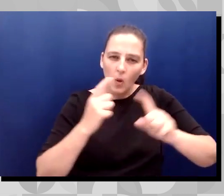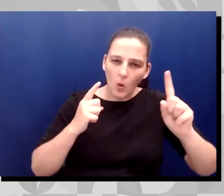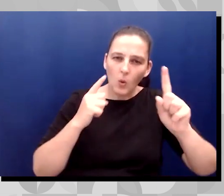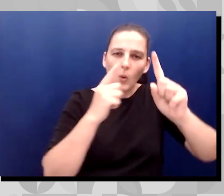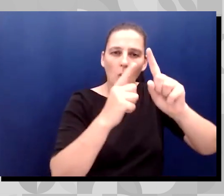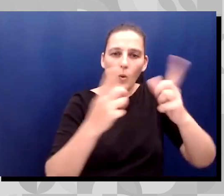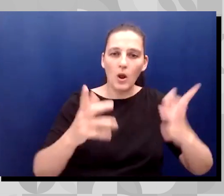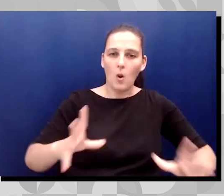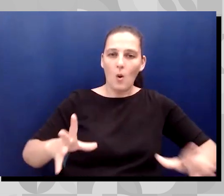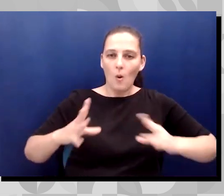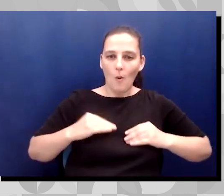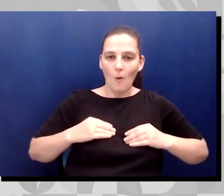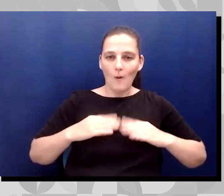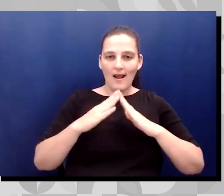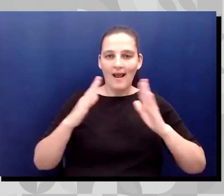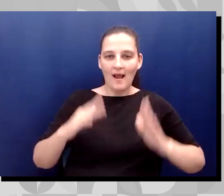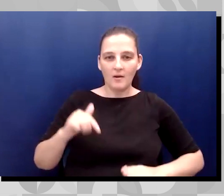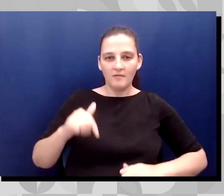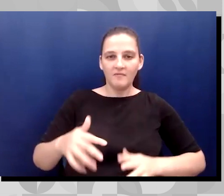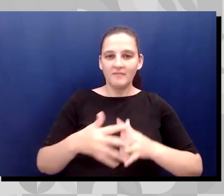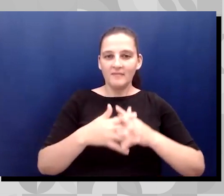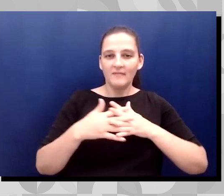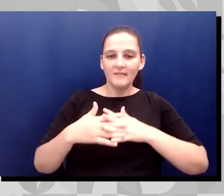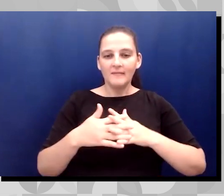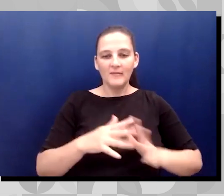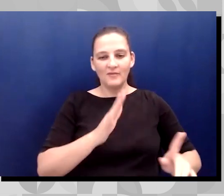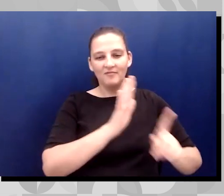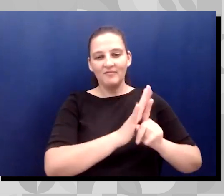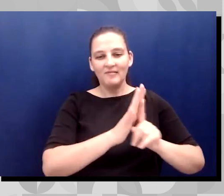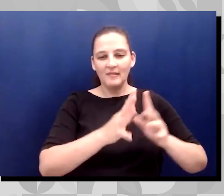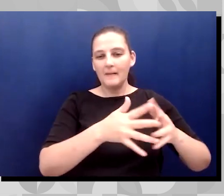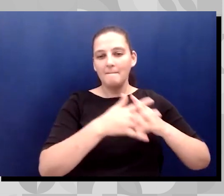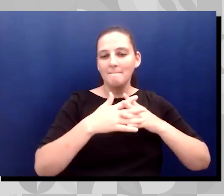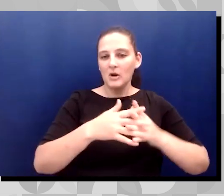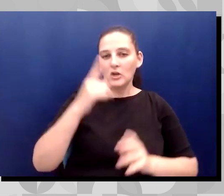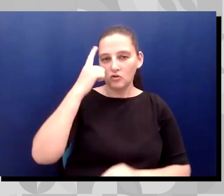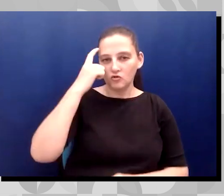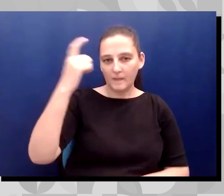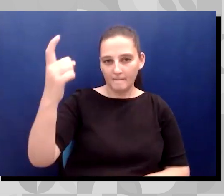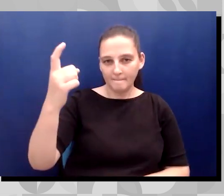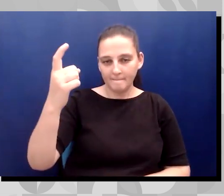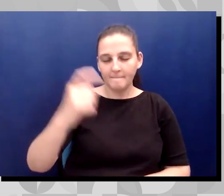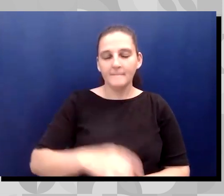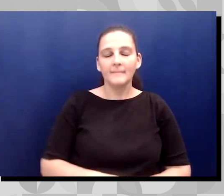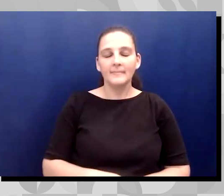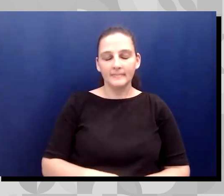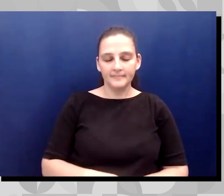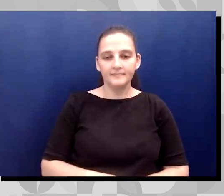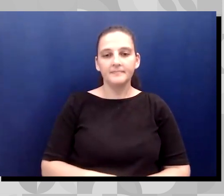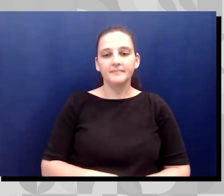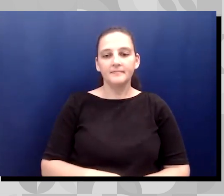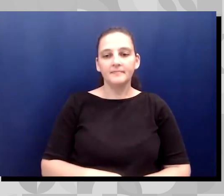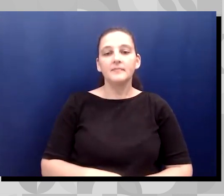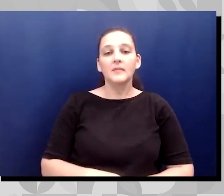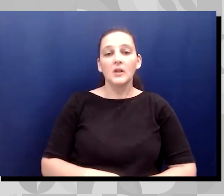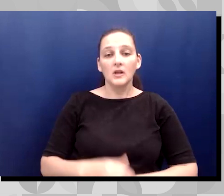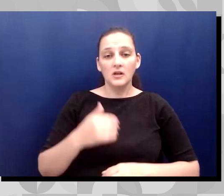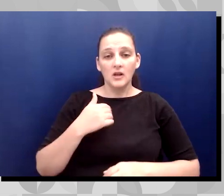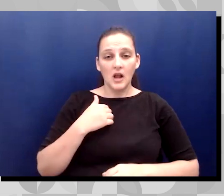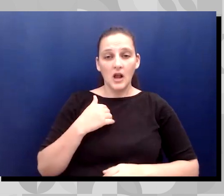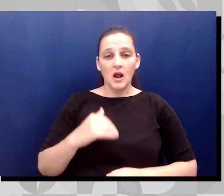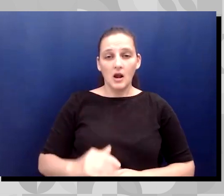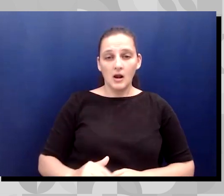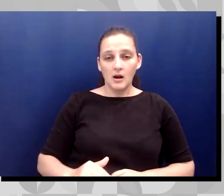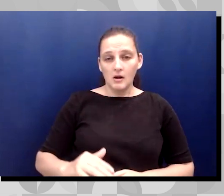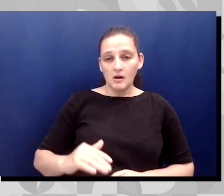American dream. At the beginning of my eighth grade, I learned that the high school